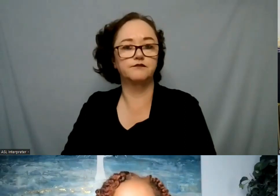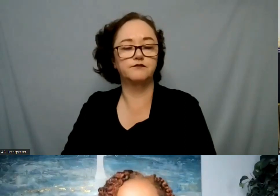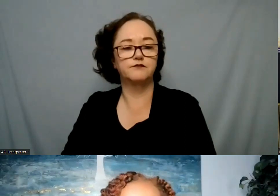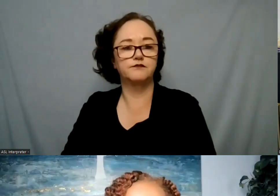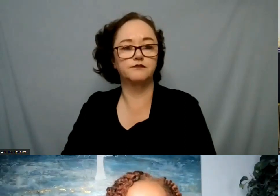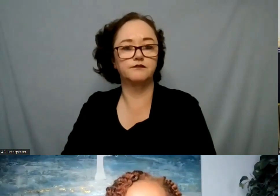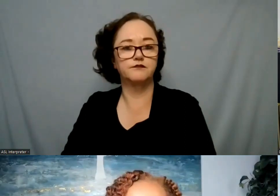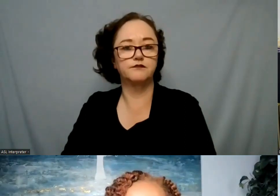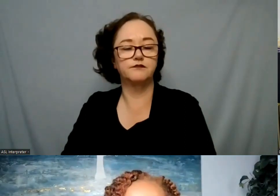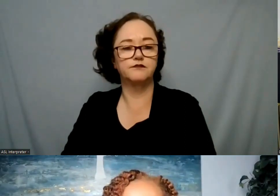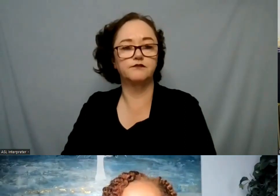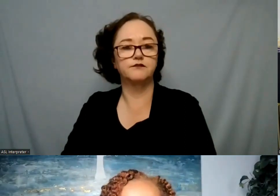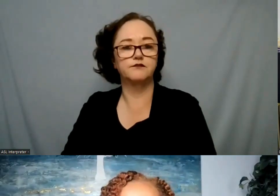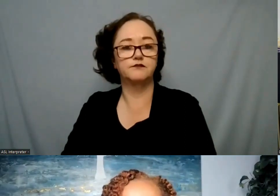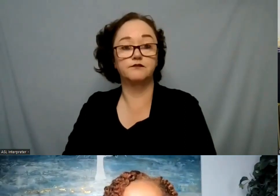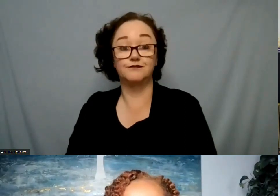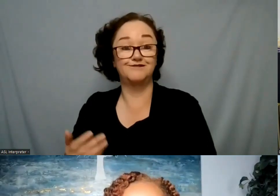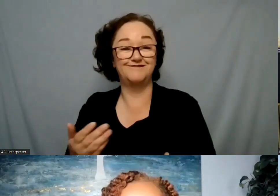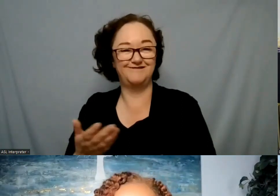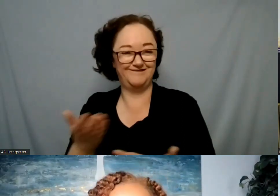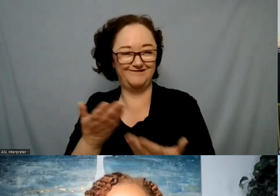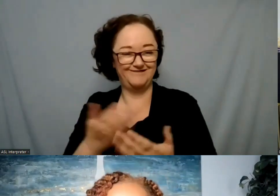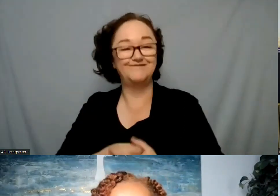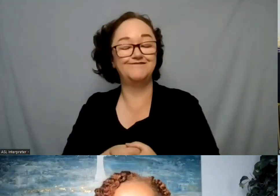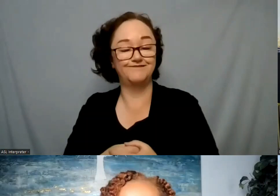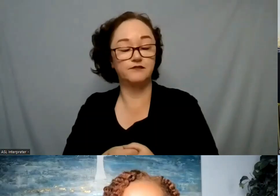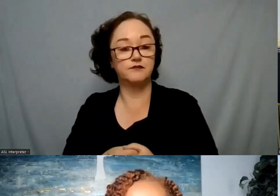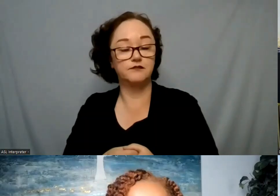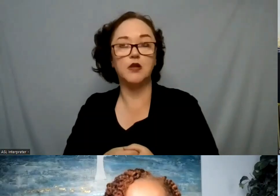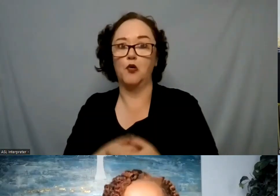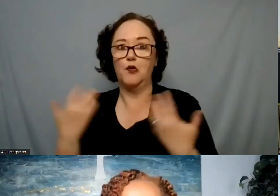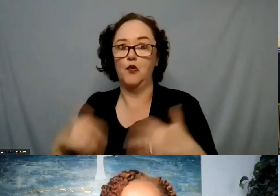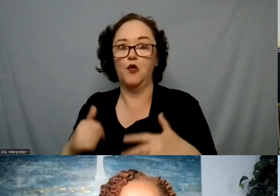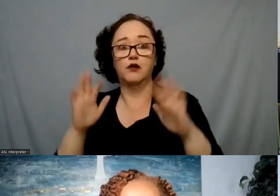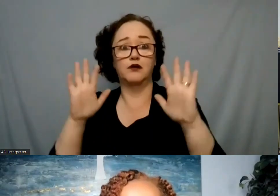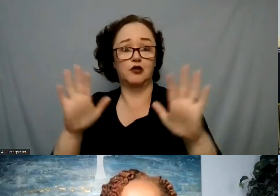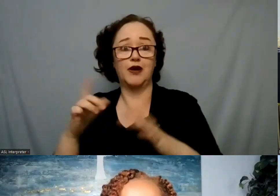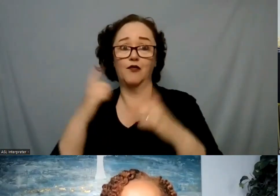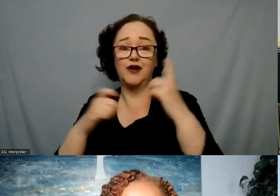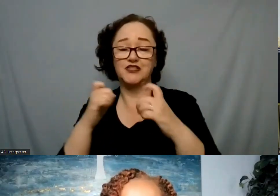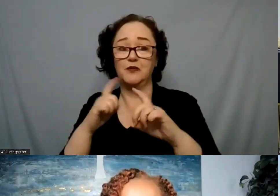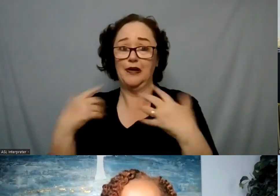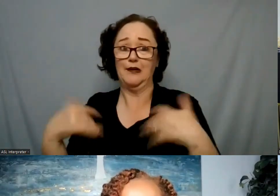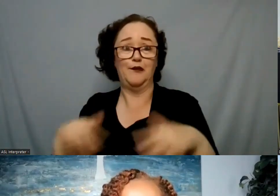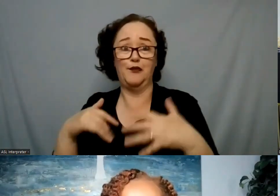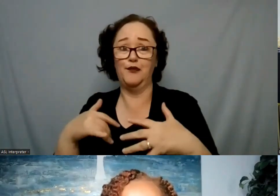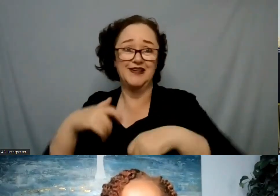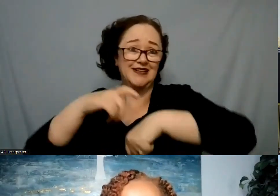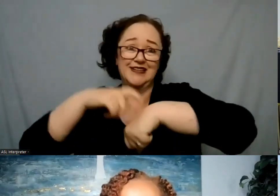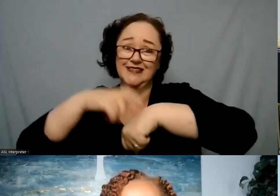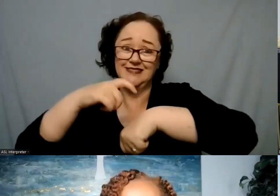go ahead go ahead doctor I was going to say that's a great question but it's a loaded one Jackie we don't have enough time